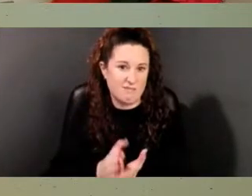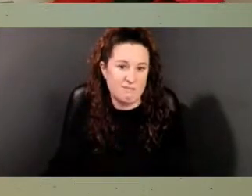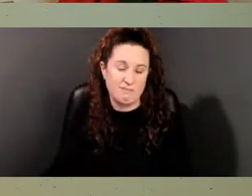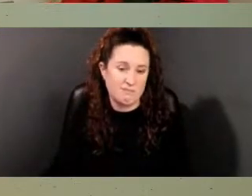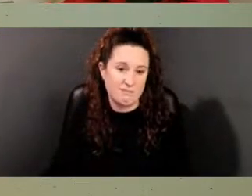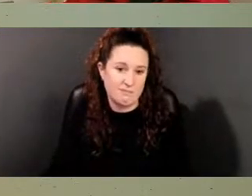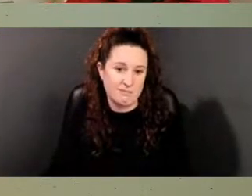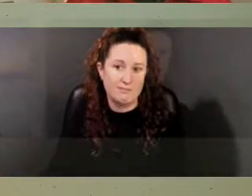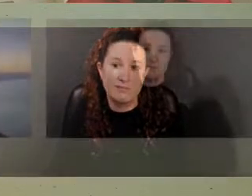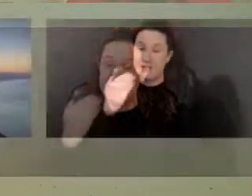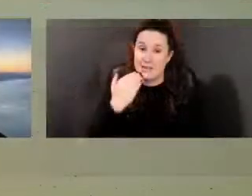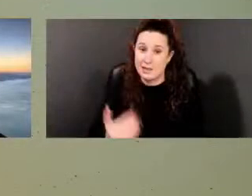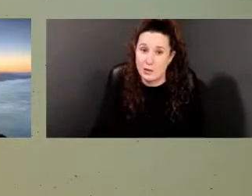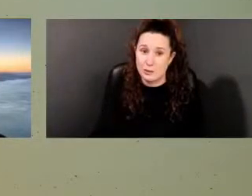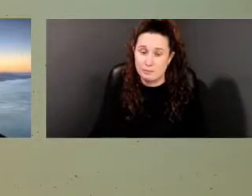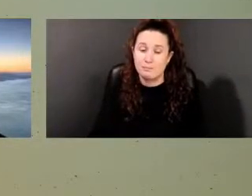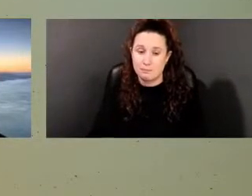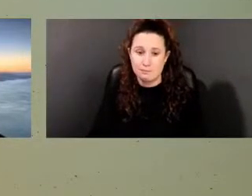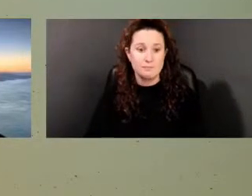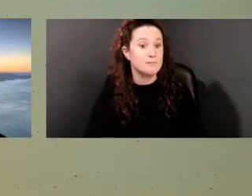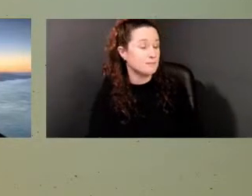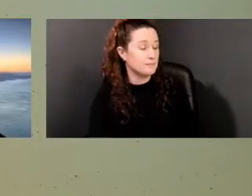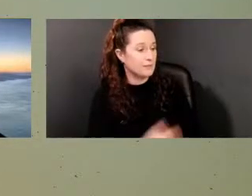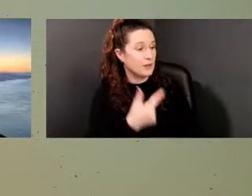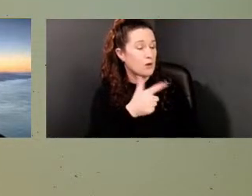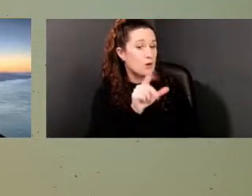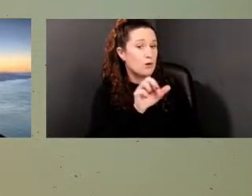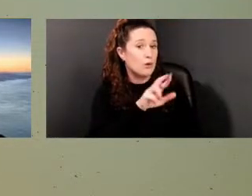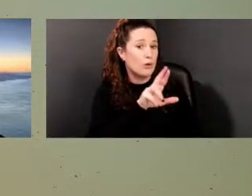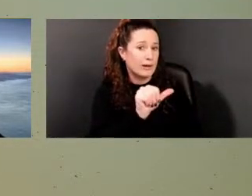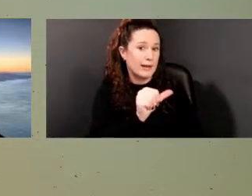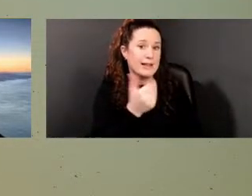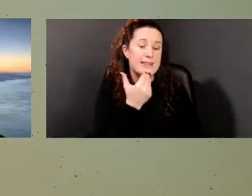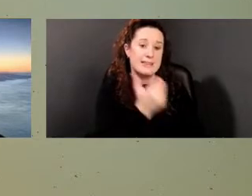Gloria, thank you very much for that presentation.